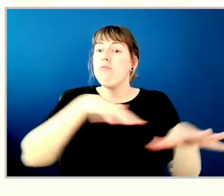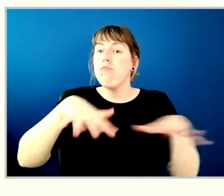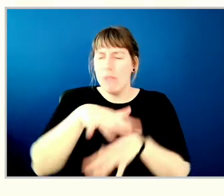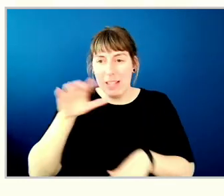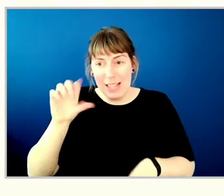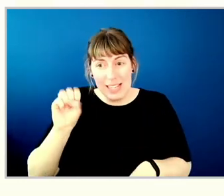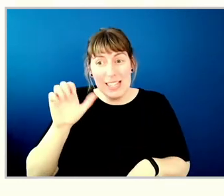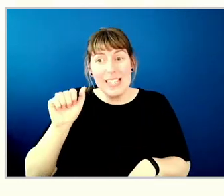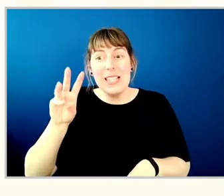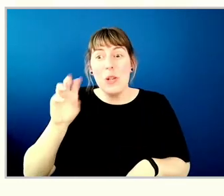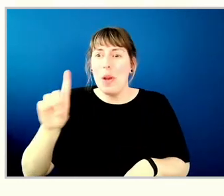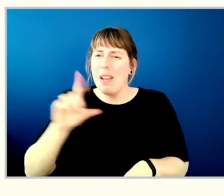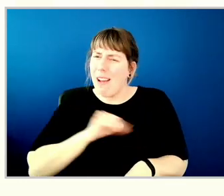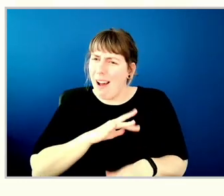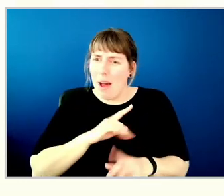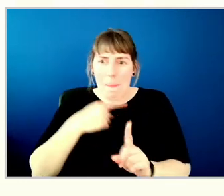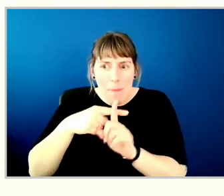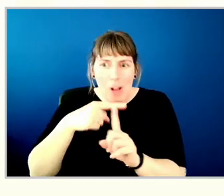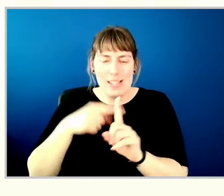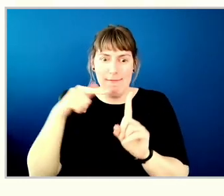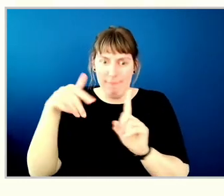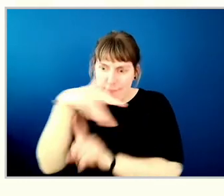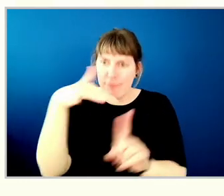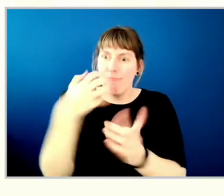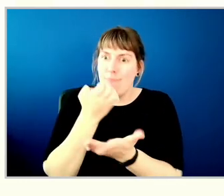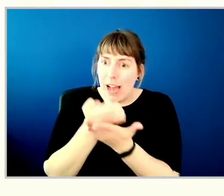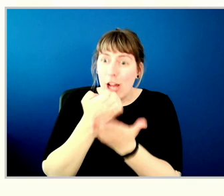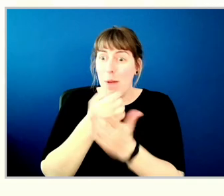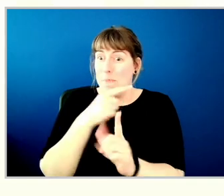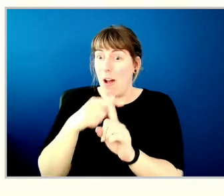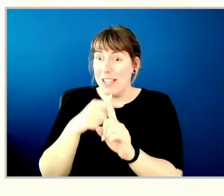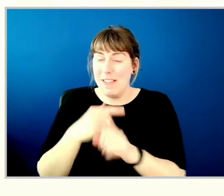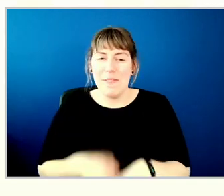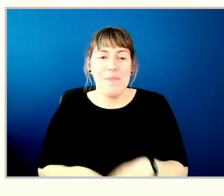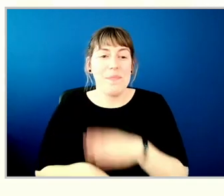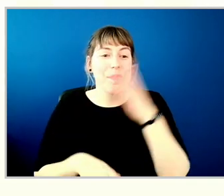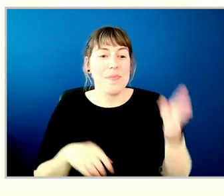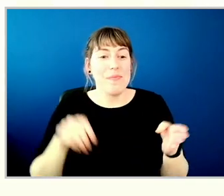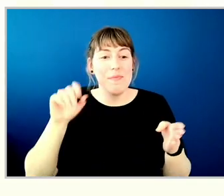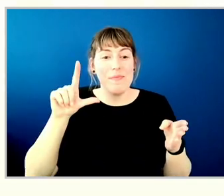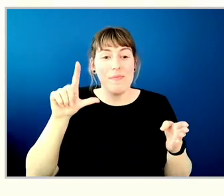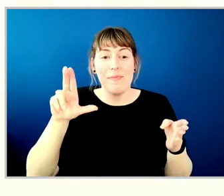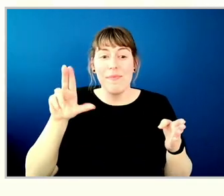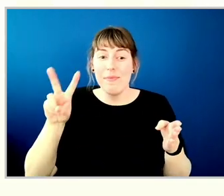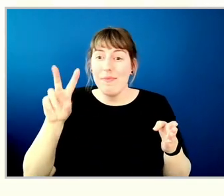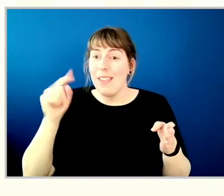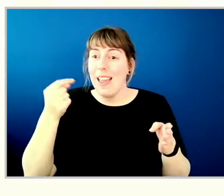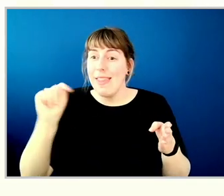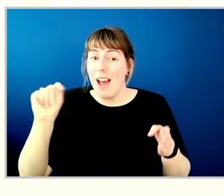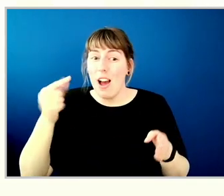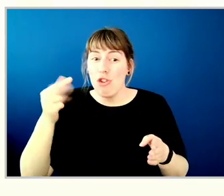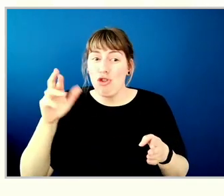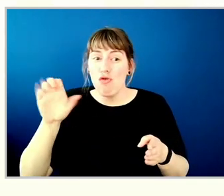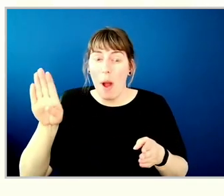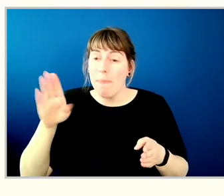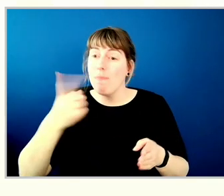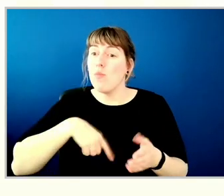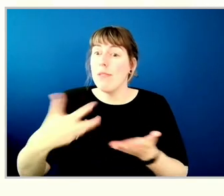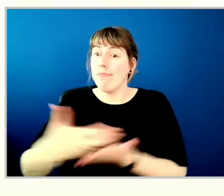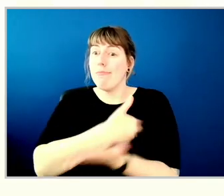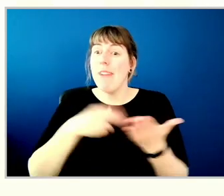positive economic and environmental impact. At Love the Grub, we take bumped, brews, misshapen fruits and vegetables